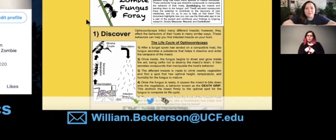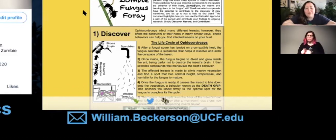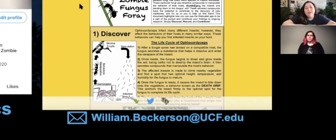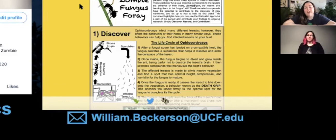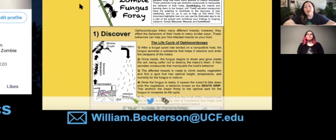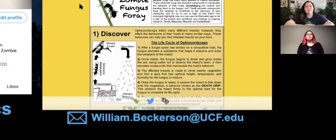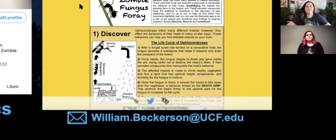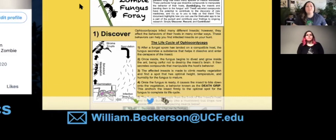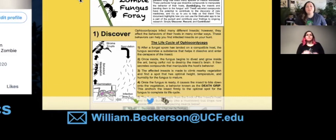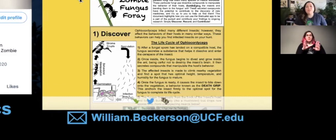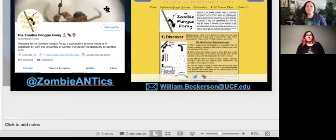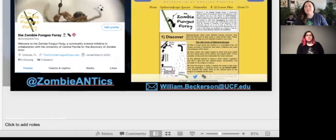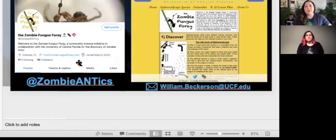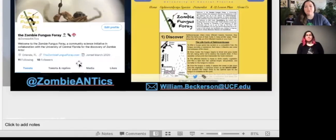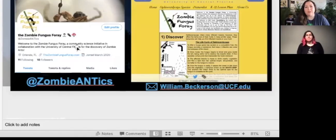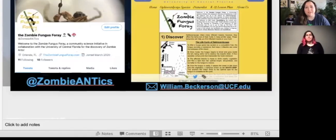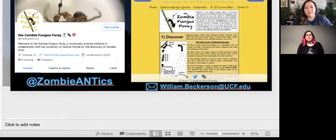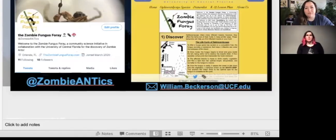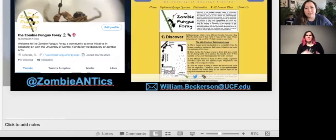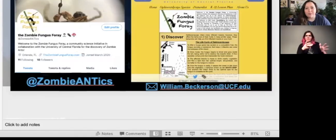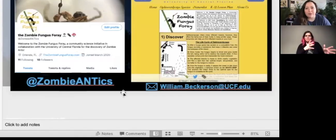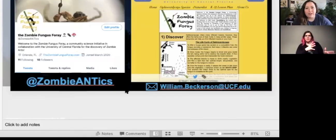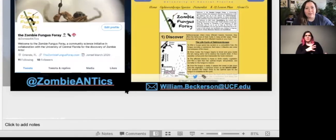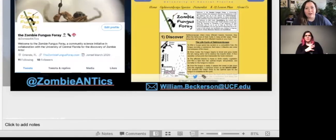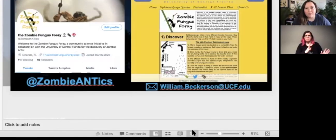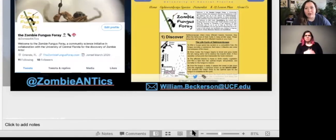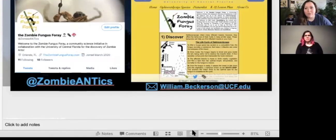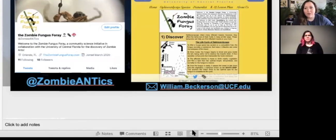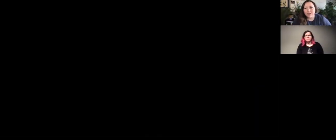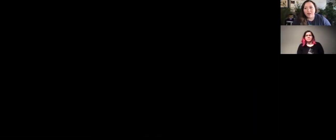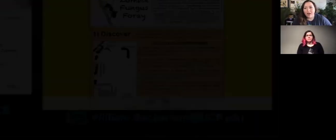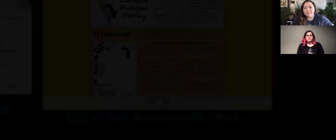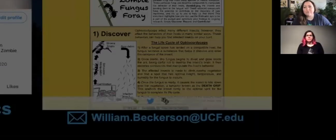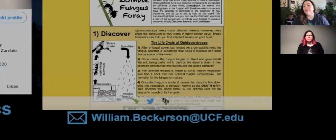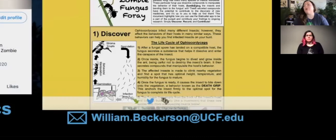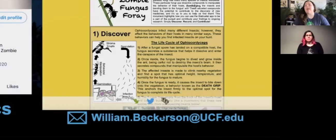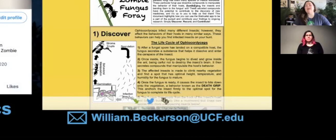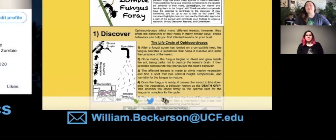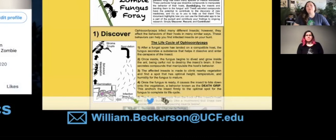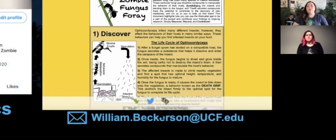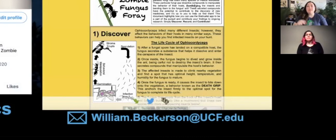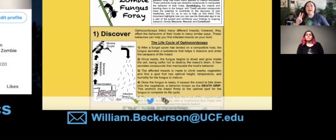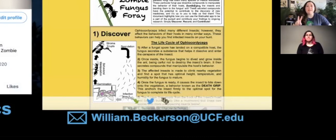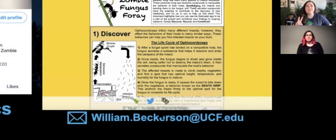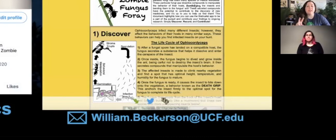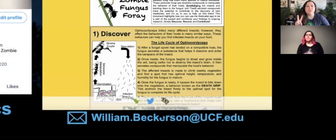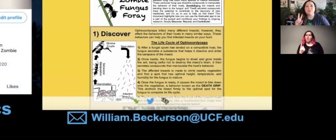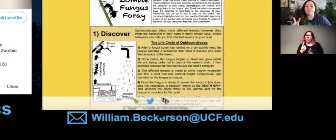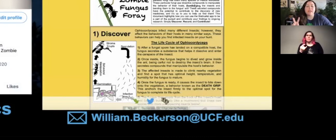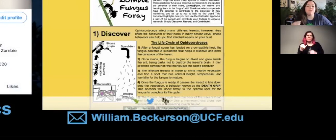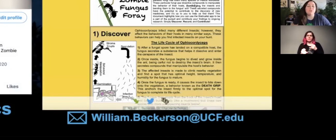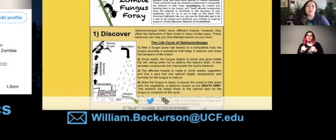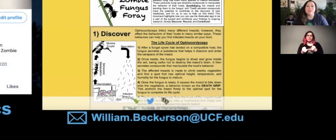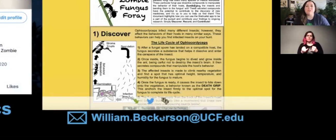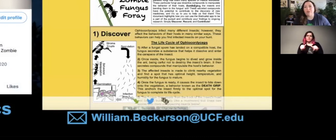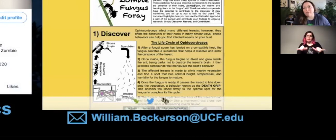Awesome. Um, you can just leave that up for the rest of the time. That'll be helpful. Um, okay. And then we always end these sessions with